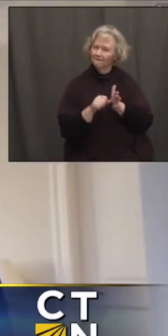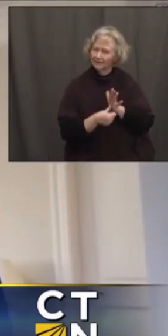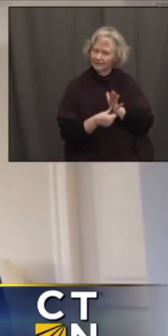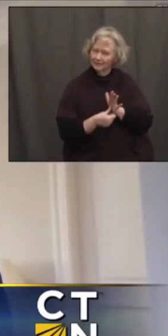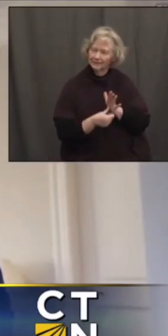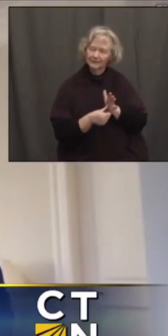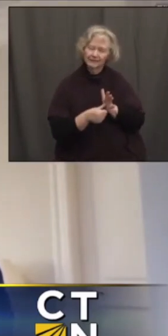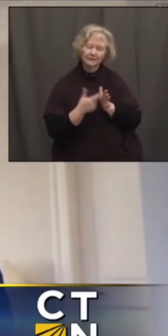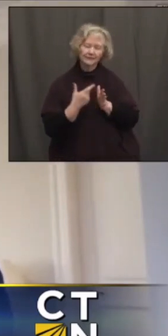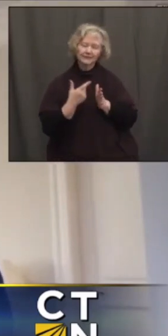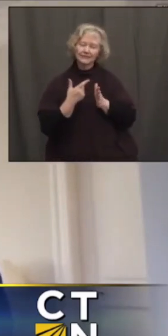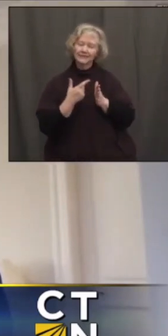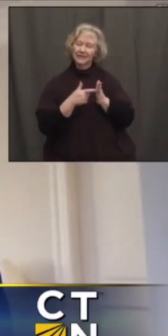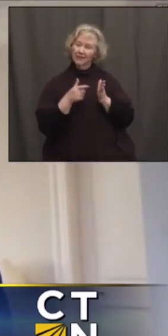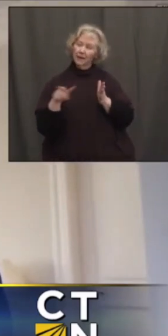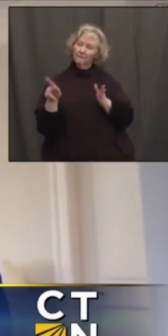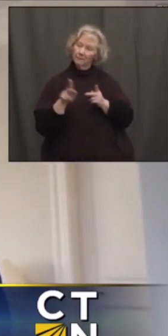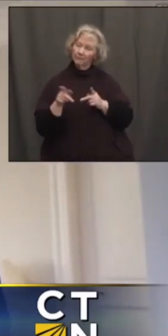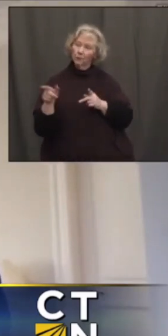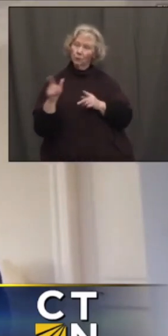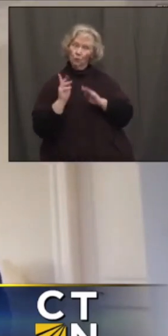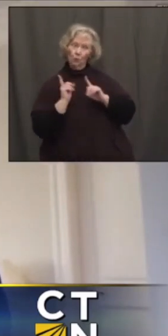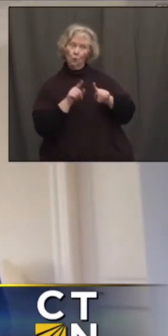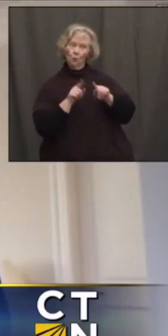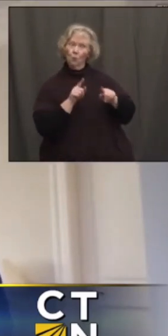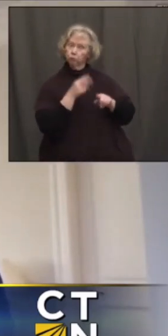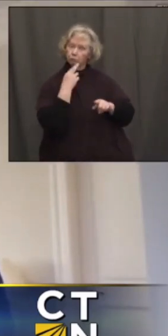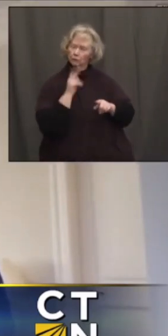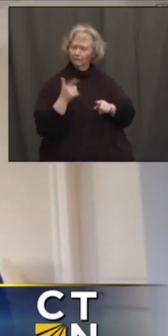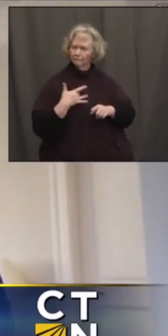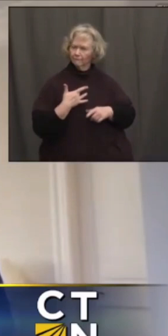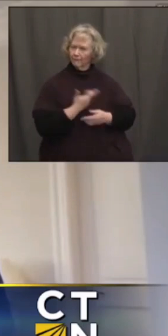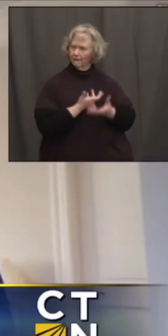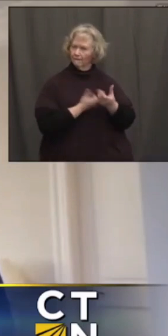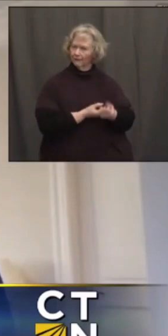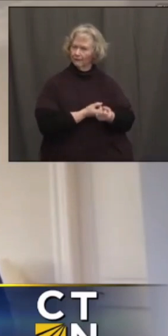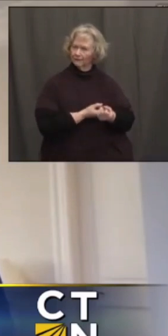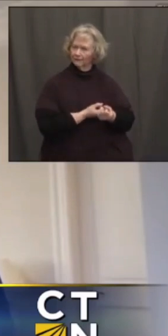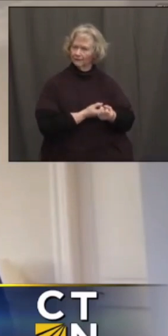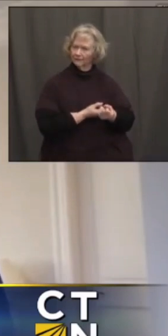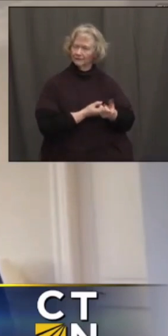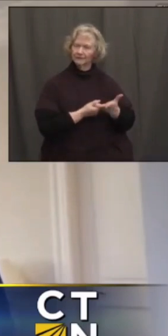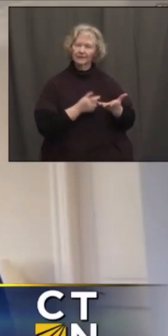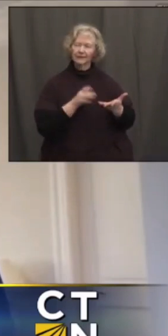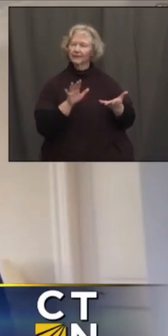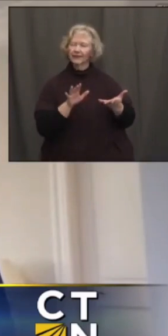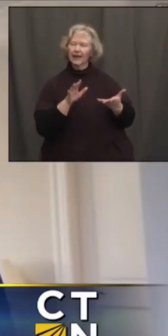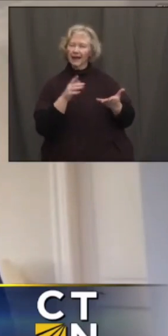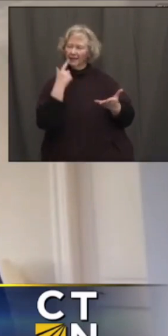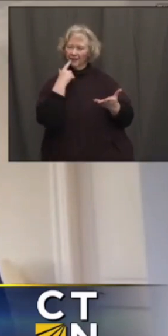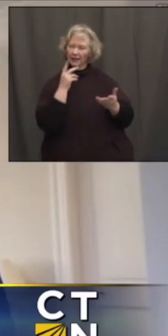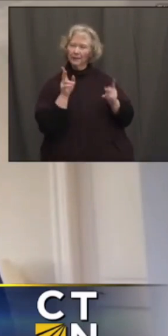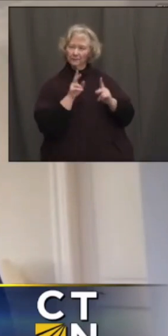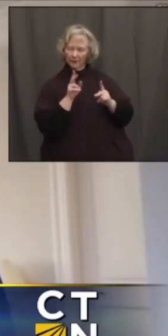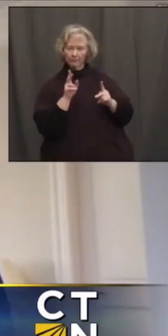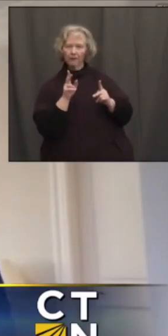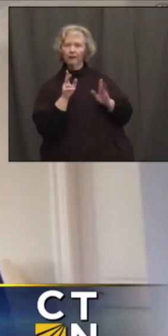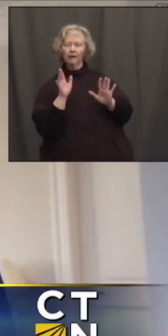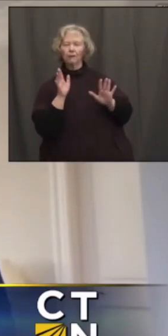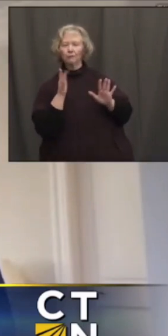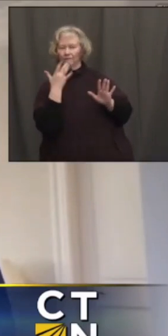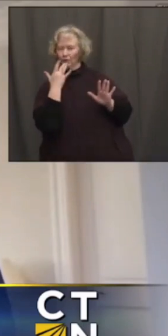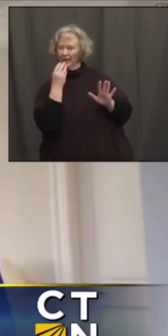said before in terms of consumer confidence. Again, that second and third turn of the table, I think you will see more folks looking to eat out.